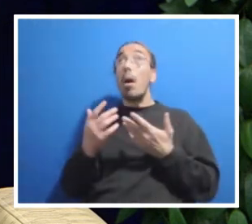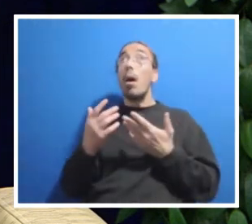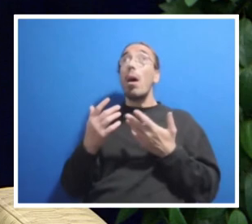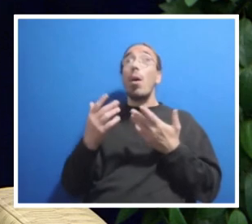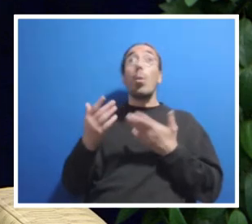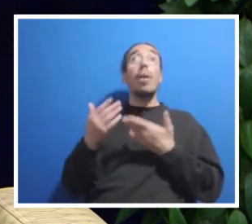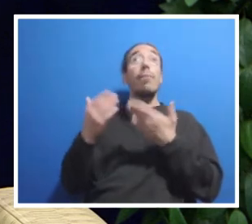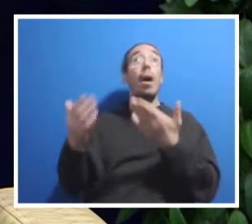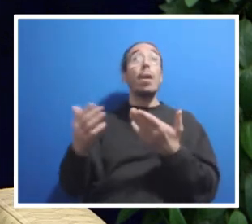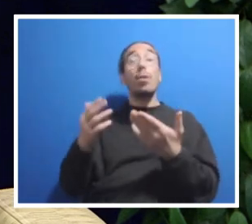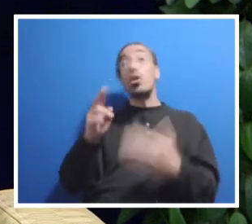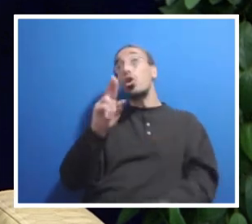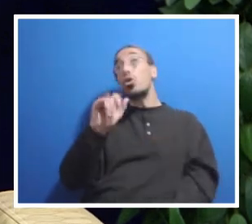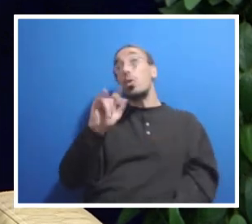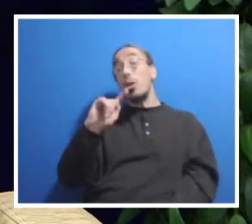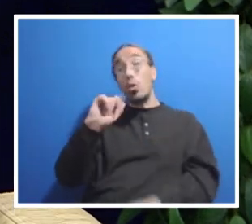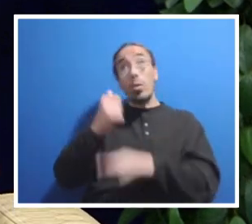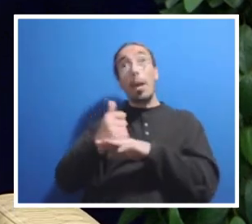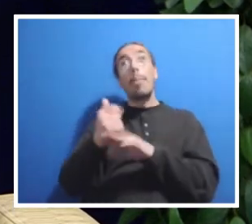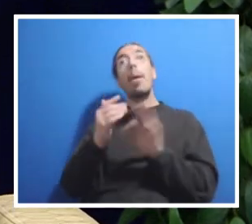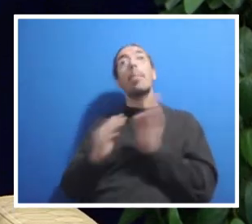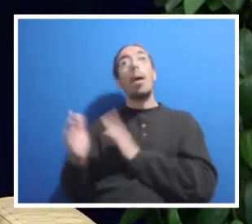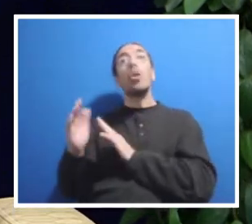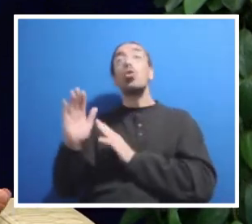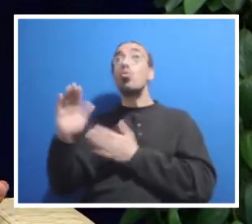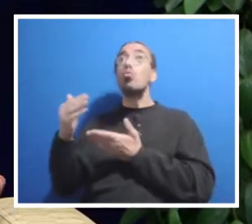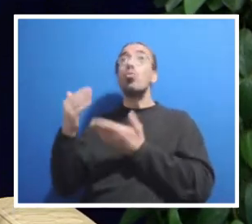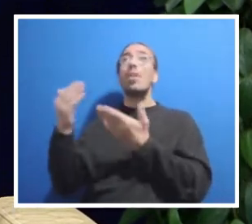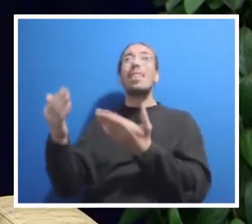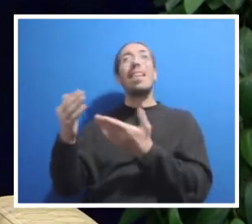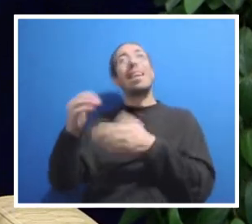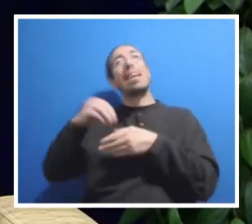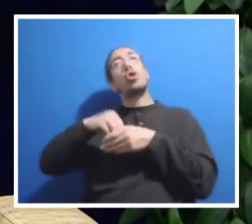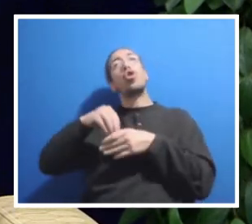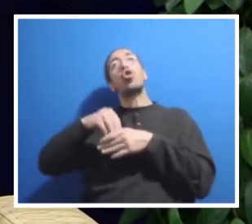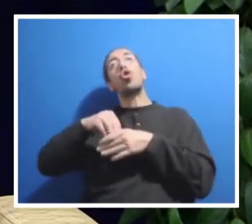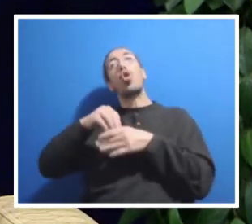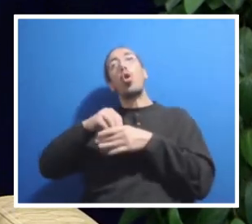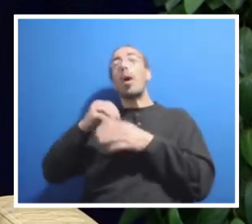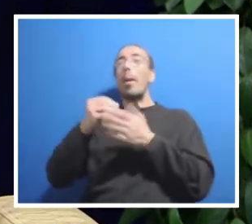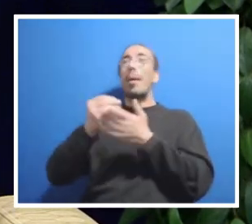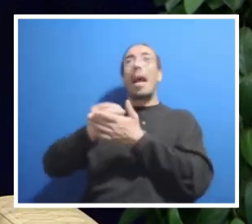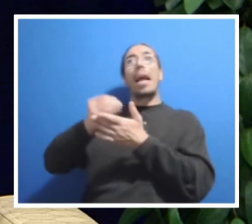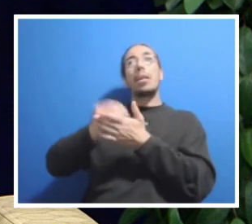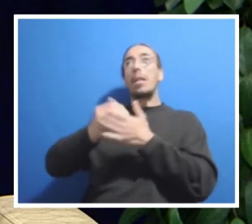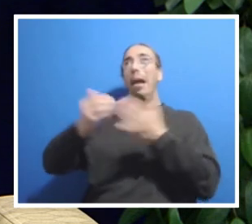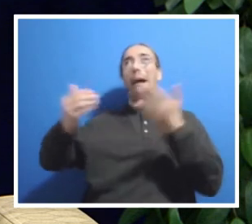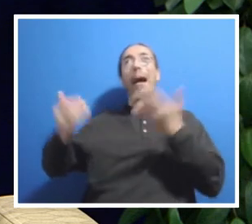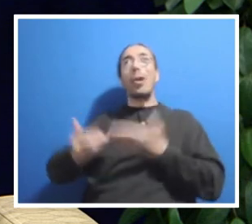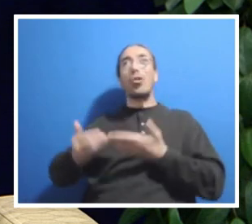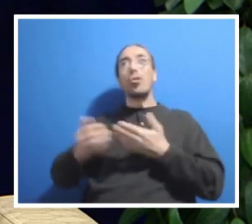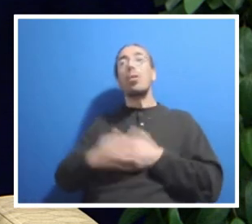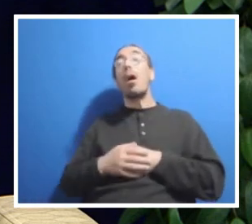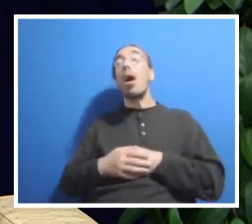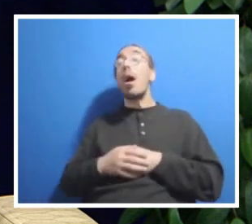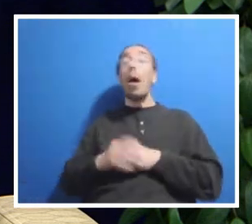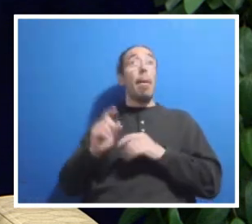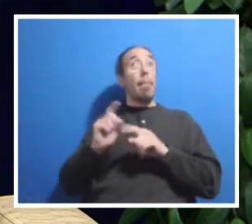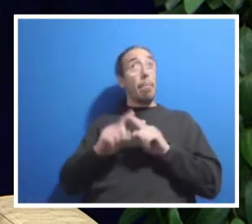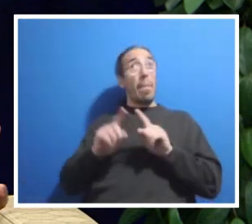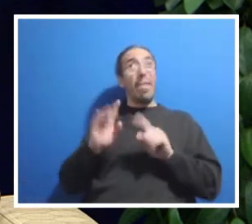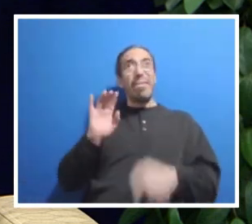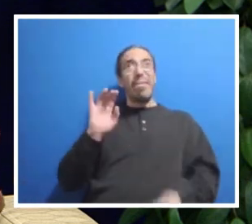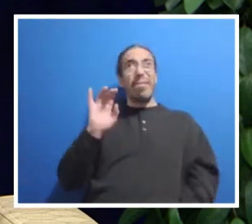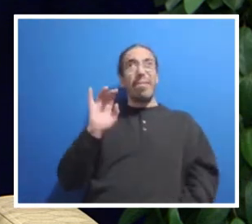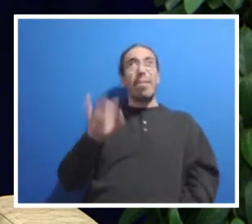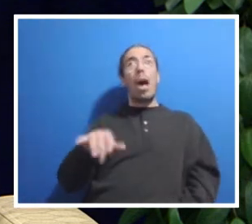should put a plan in place to address the internal inequity that that hire may have created. But these are things that will come